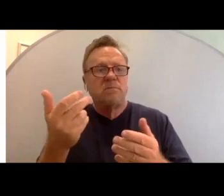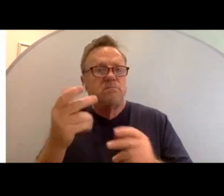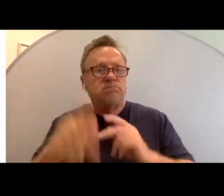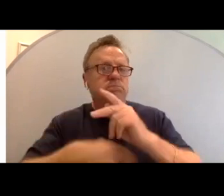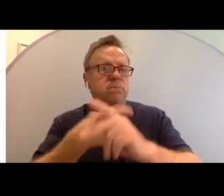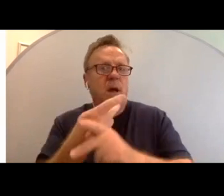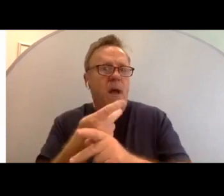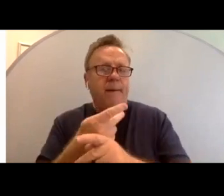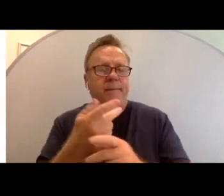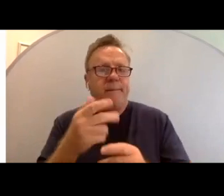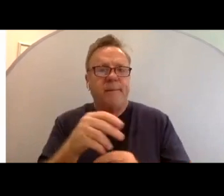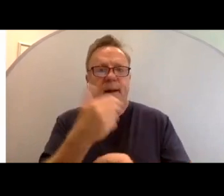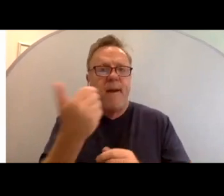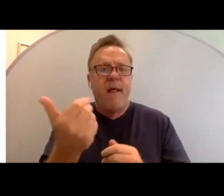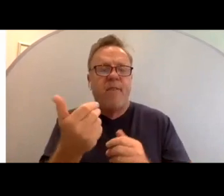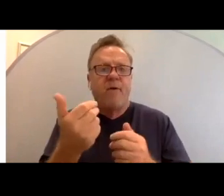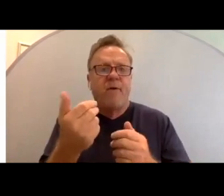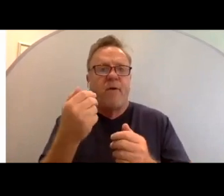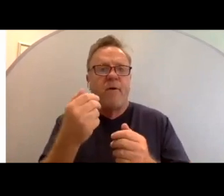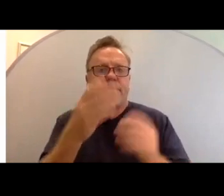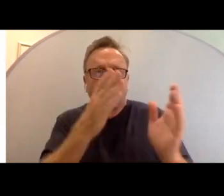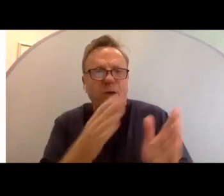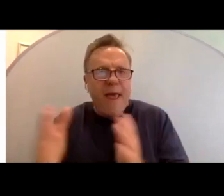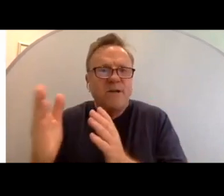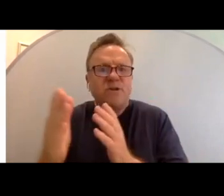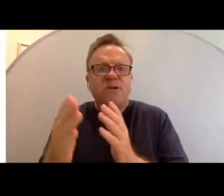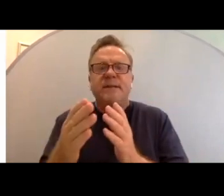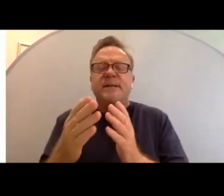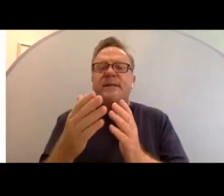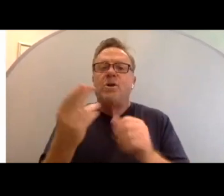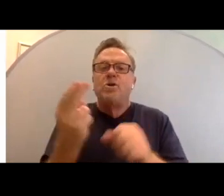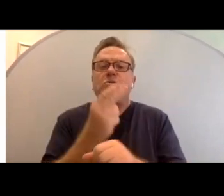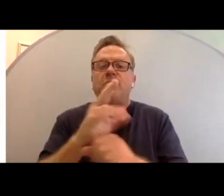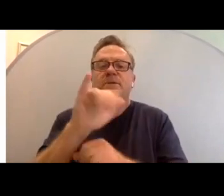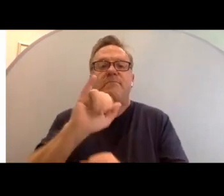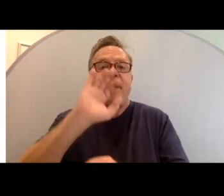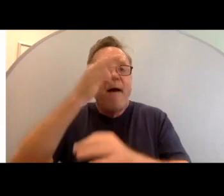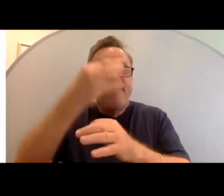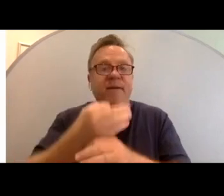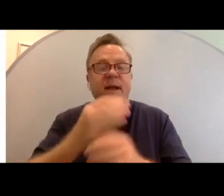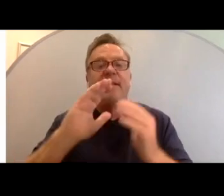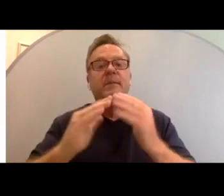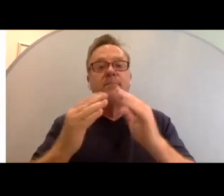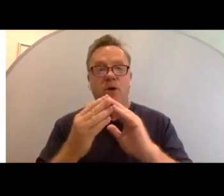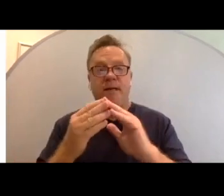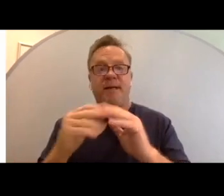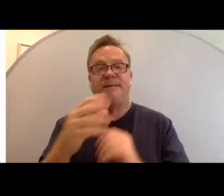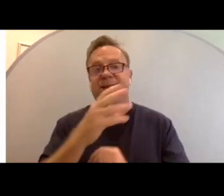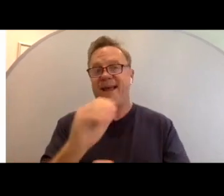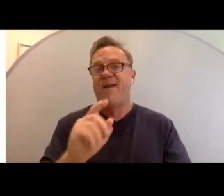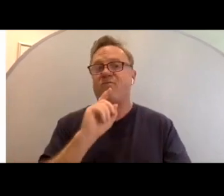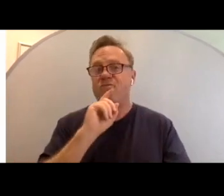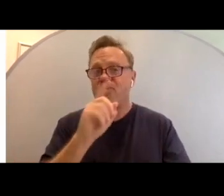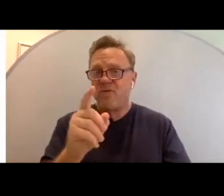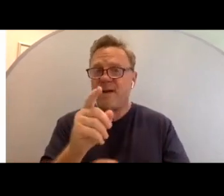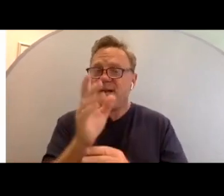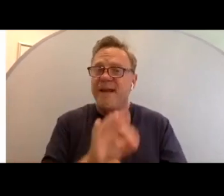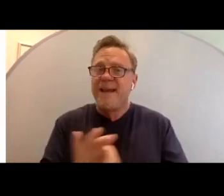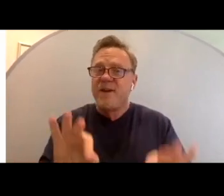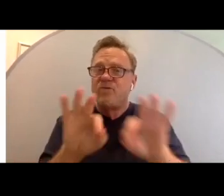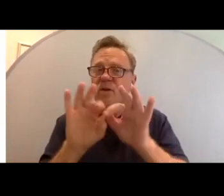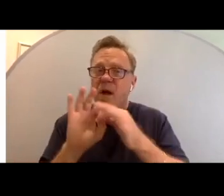strategy and technique used by faith communities and are very integral to those